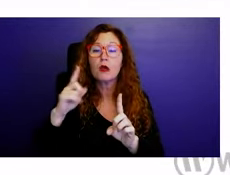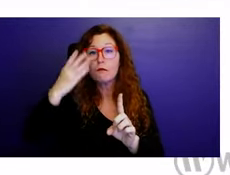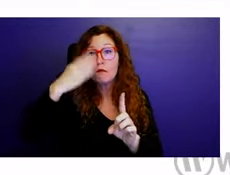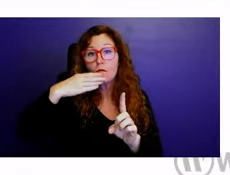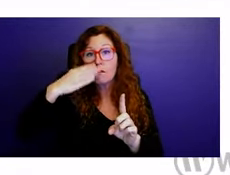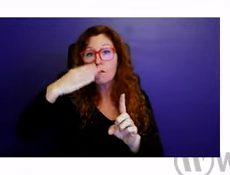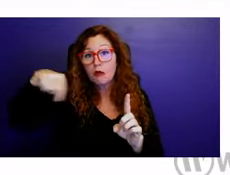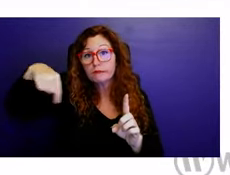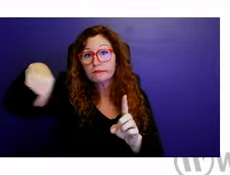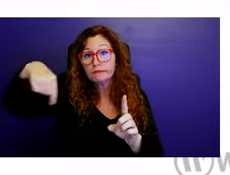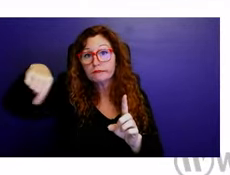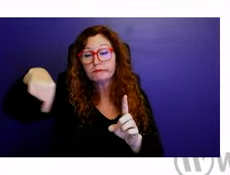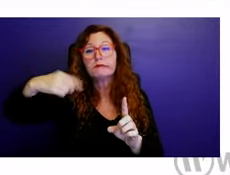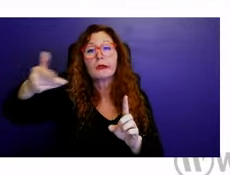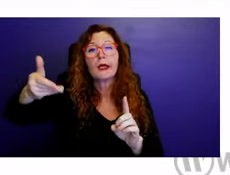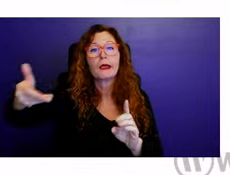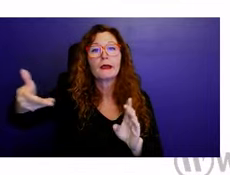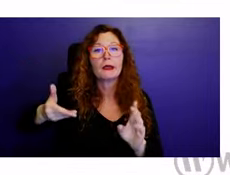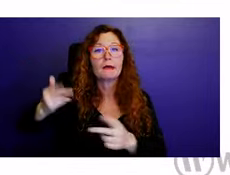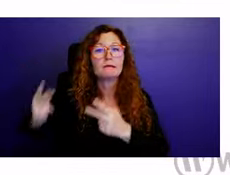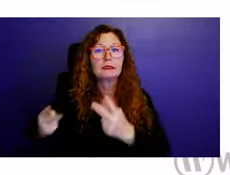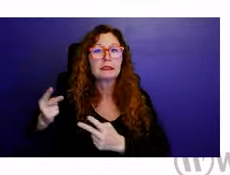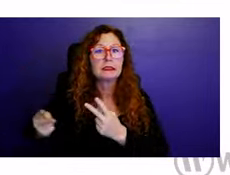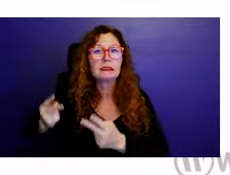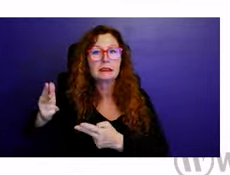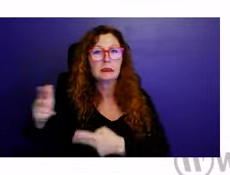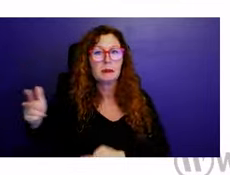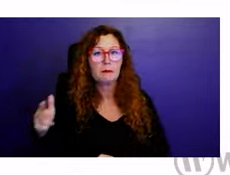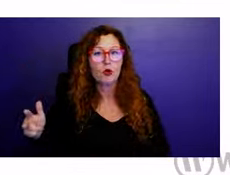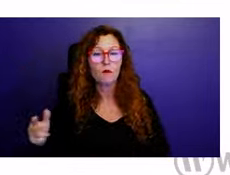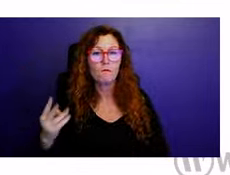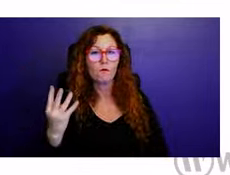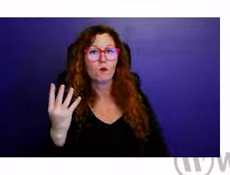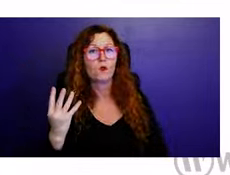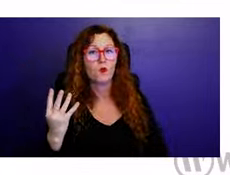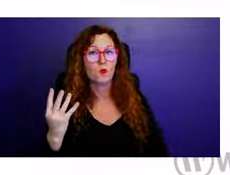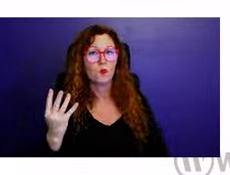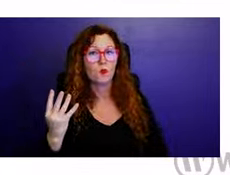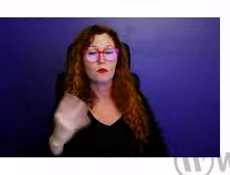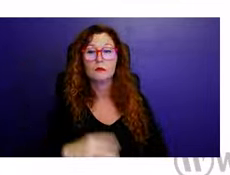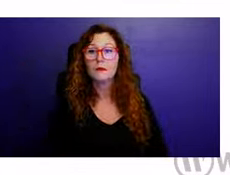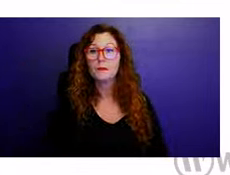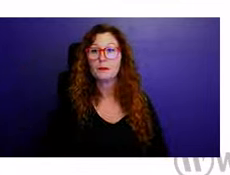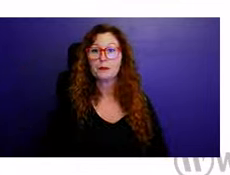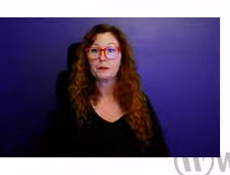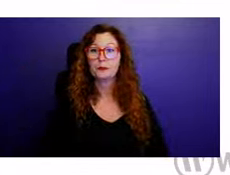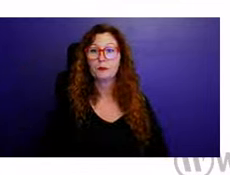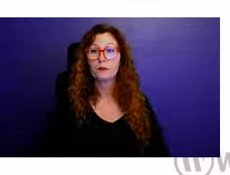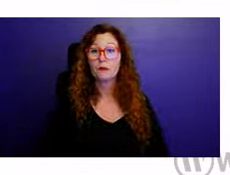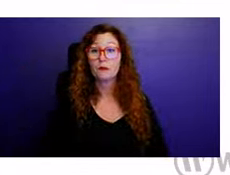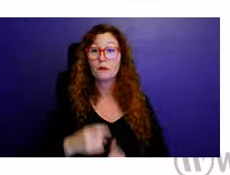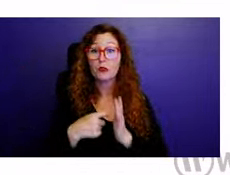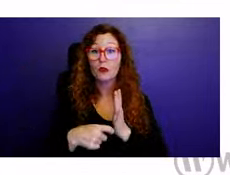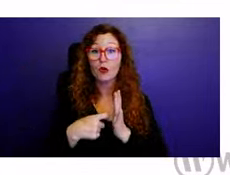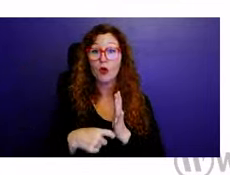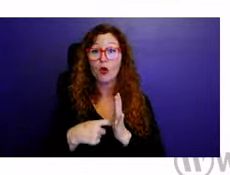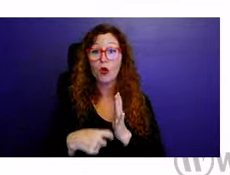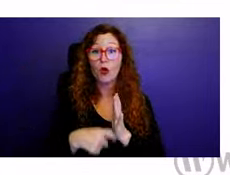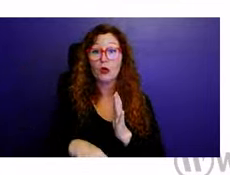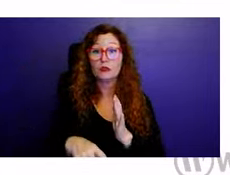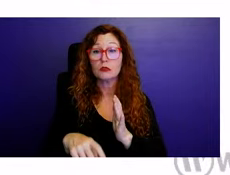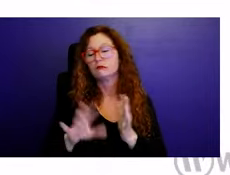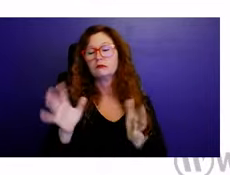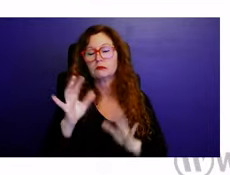Um, the sizes of the units, the, the, the townhomes will range from 1,877 square feet to,